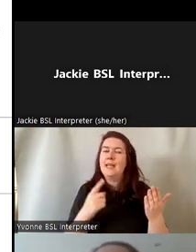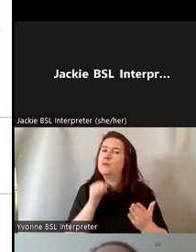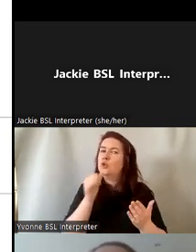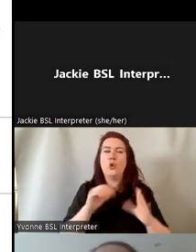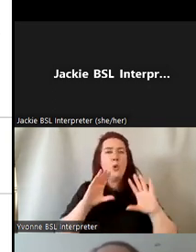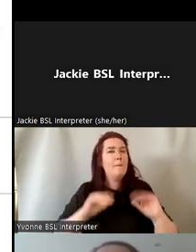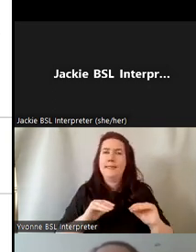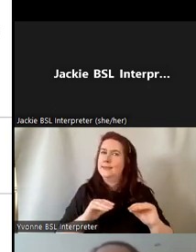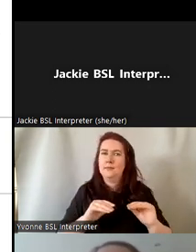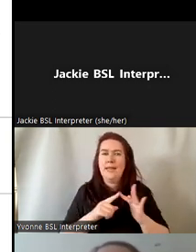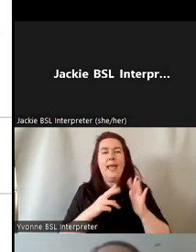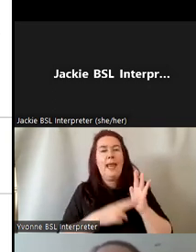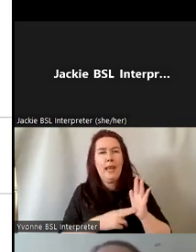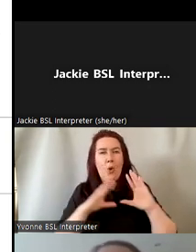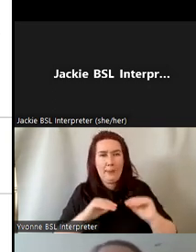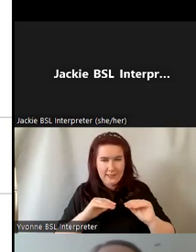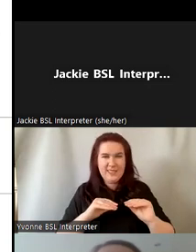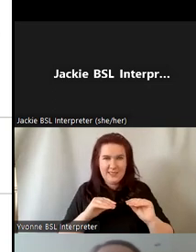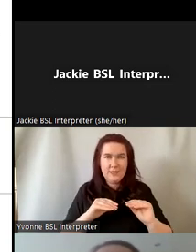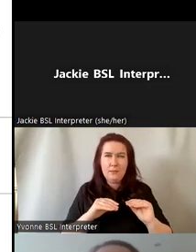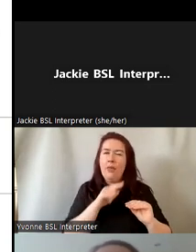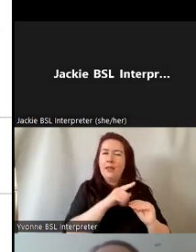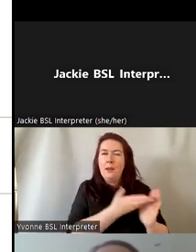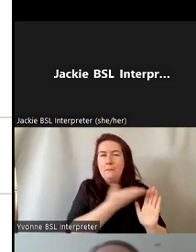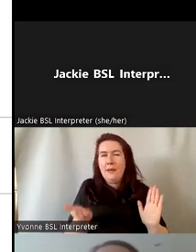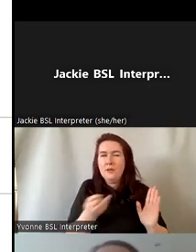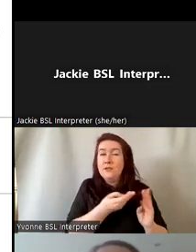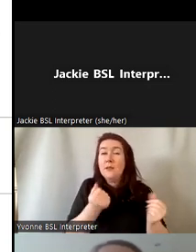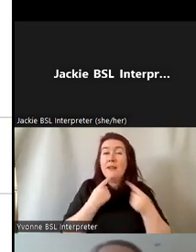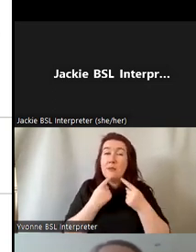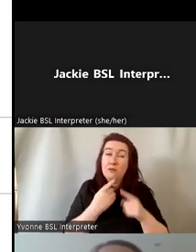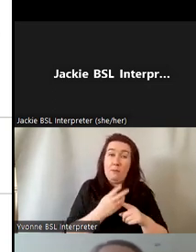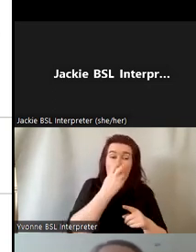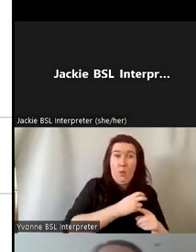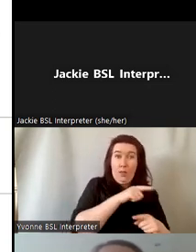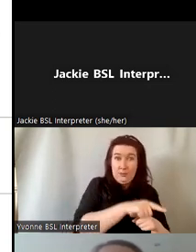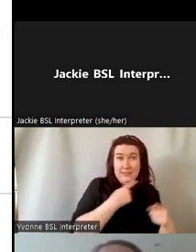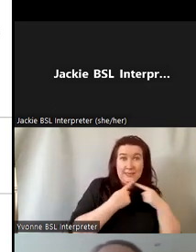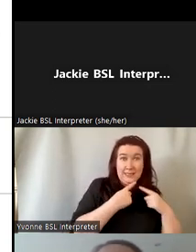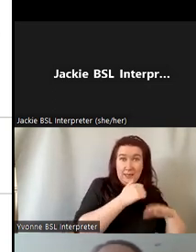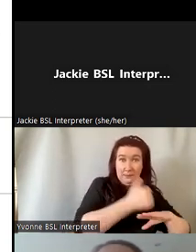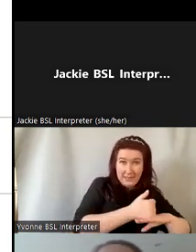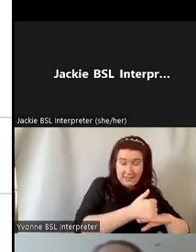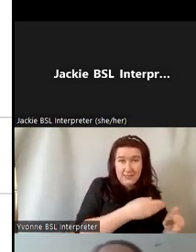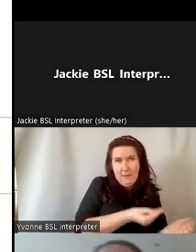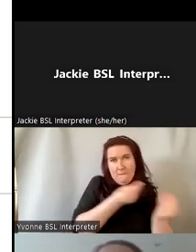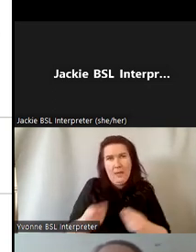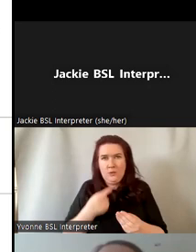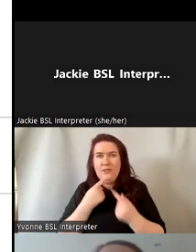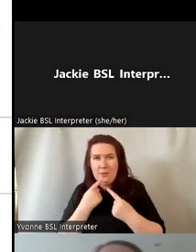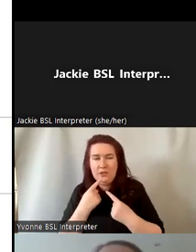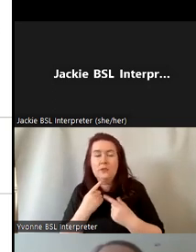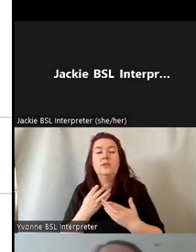been has carried over some of the the information from the previous um database and over the course of the